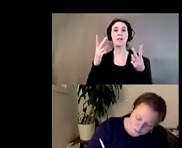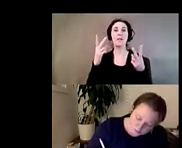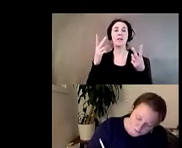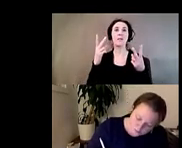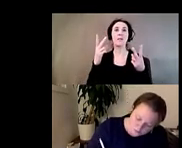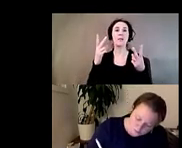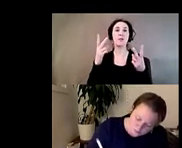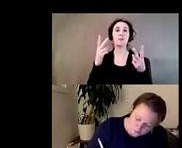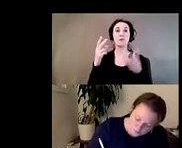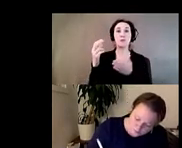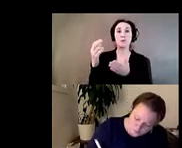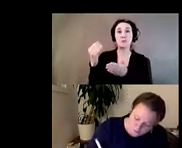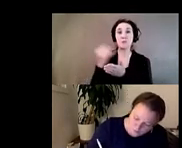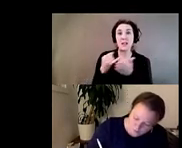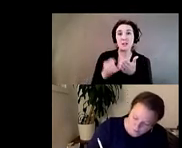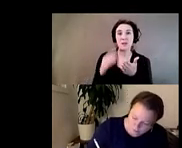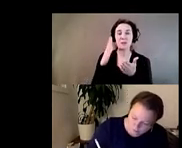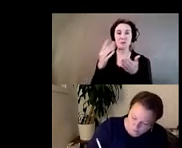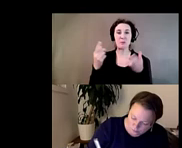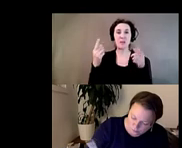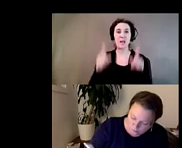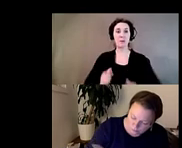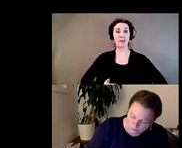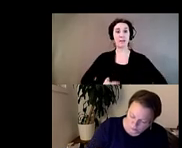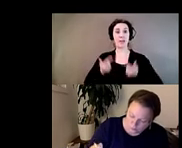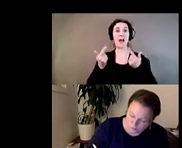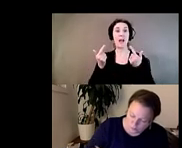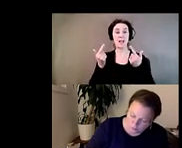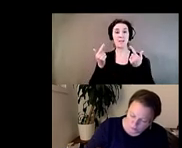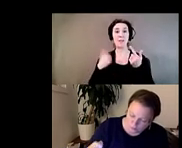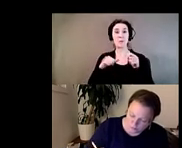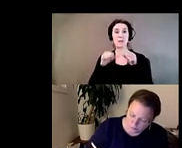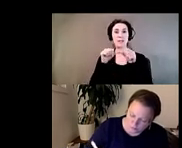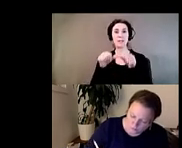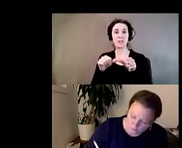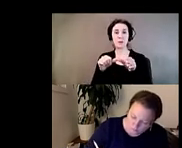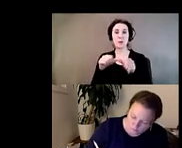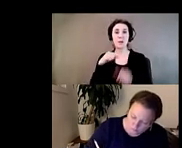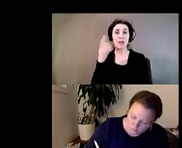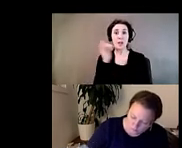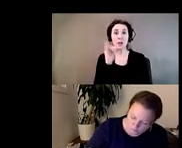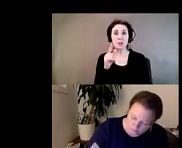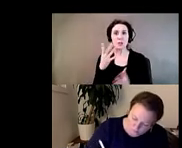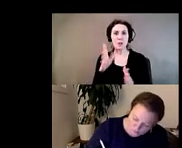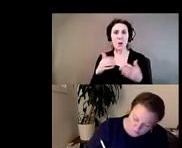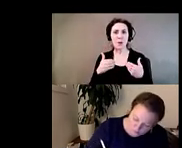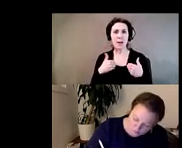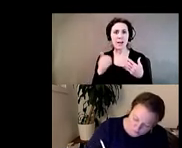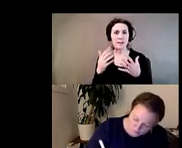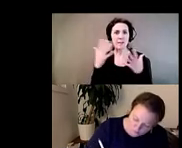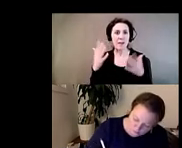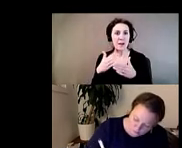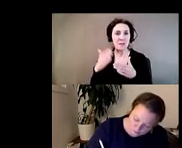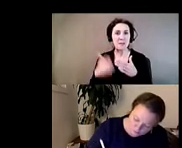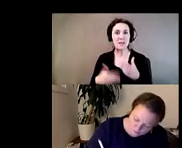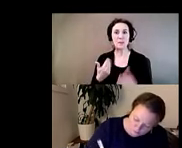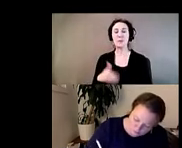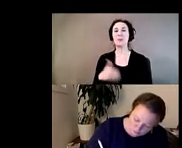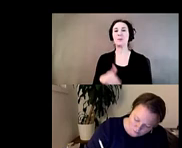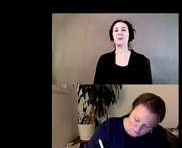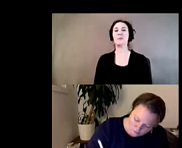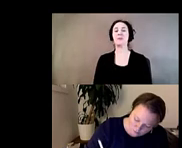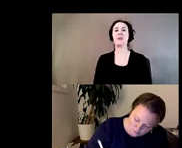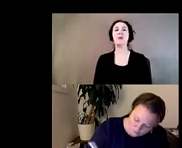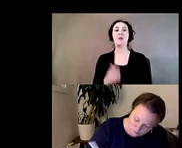rendering that's going to be taking place live as we continue here and it looks like she's already got quite a bit completed here so we'll be